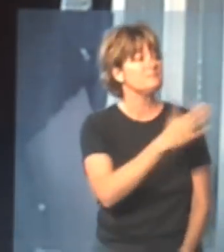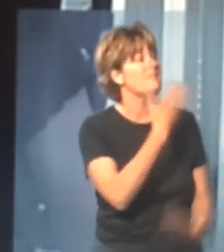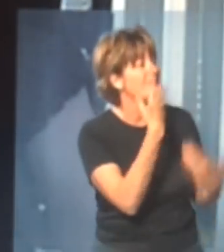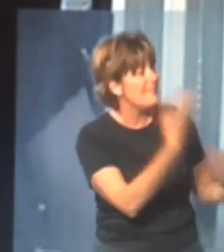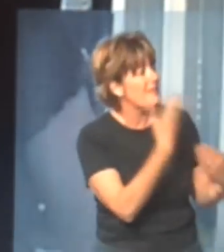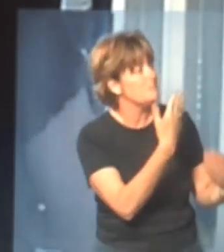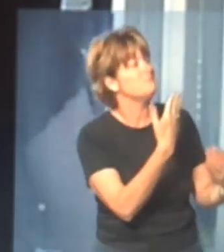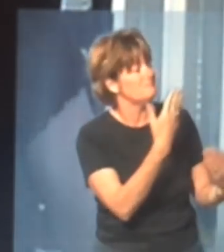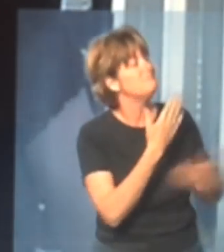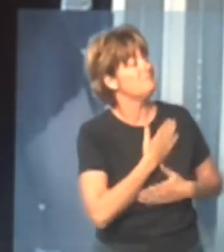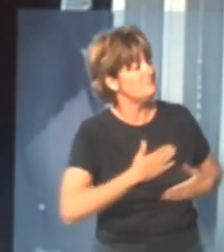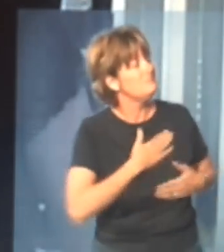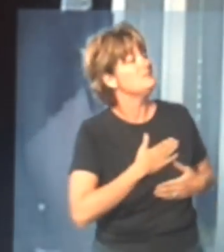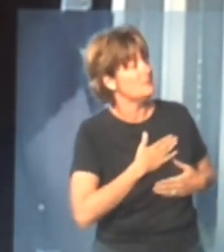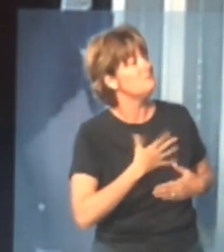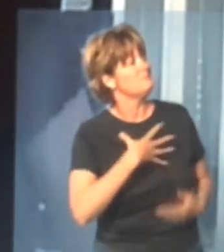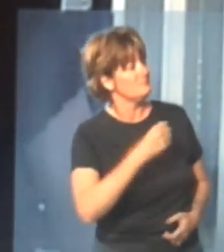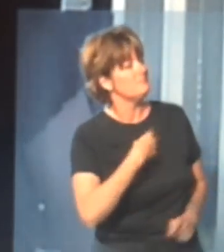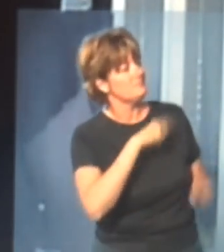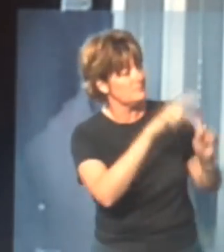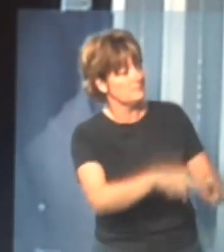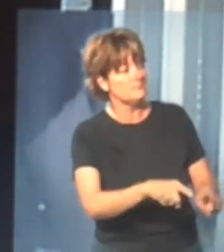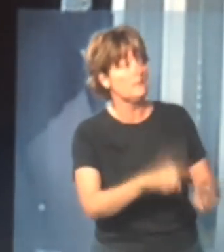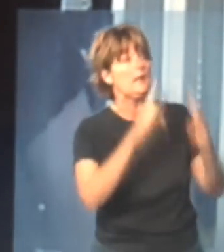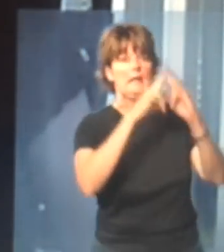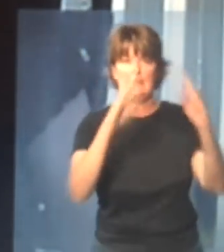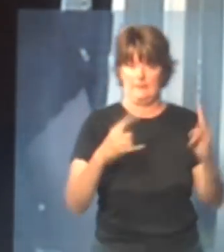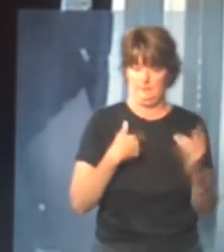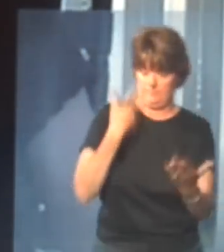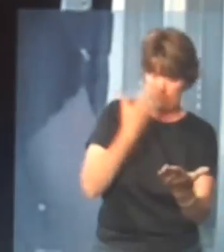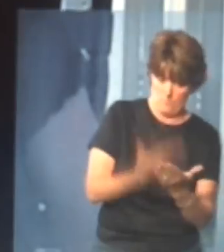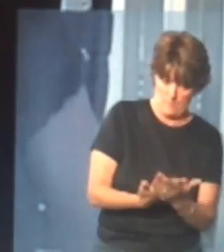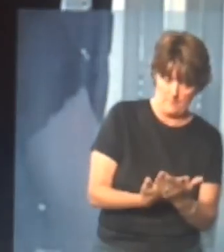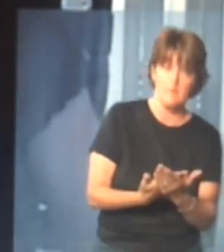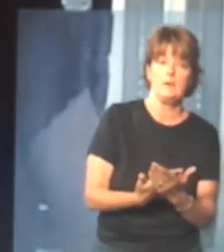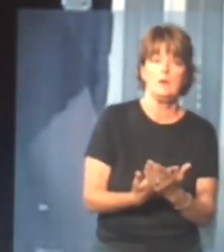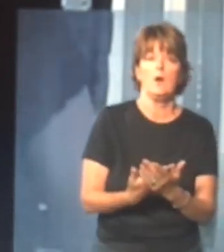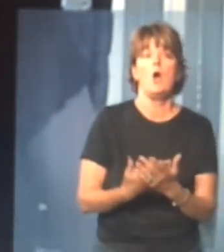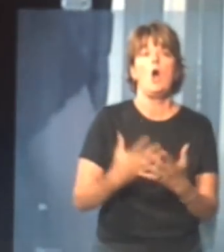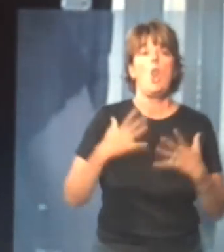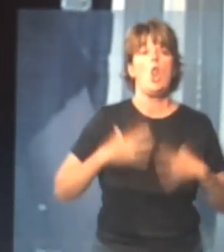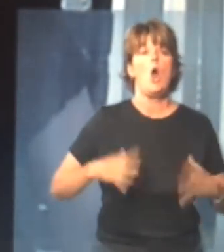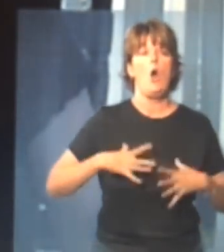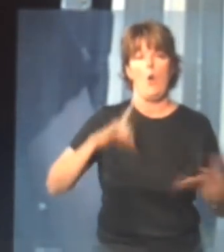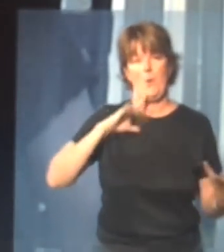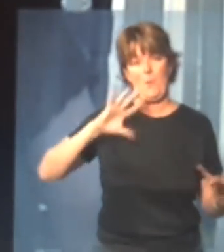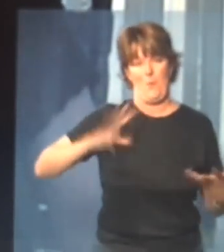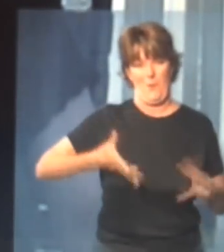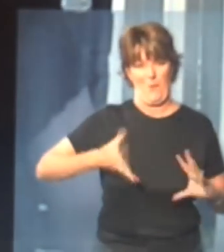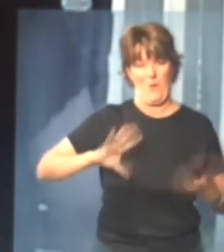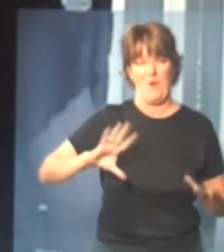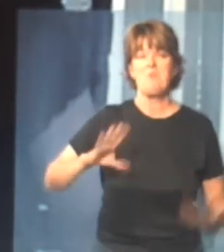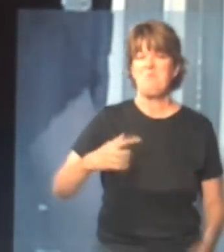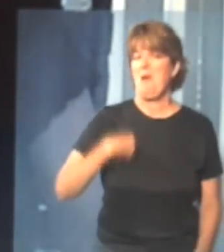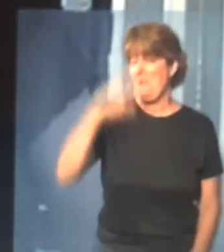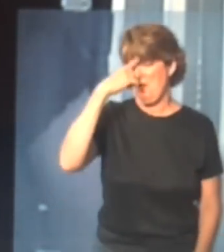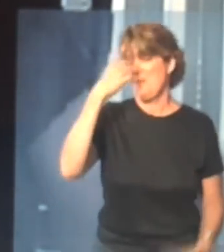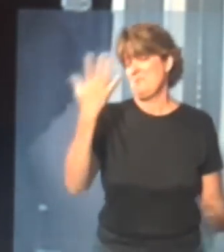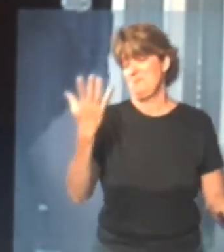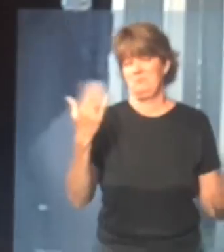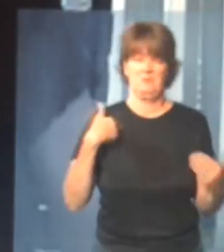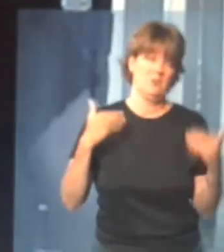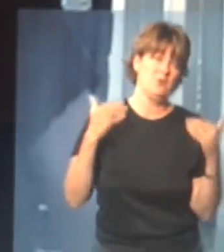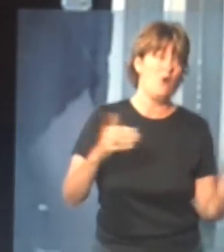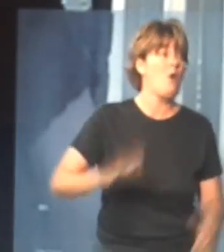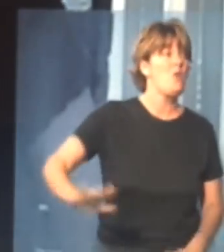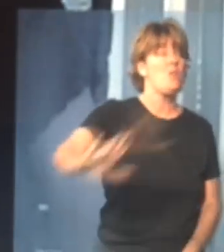appreciate the ride, and got back to the campground, and I was wishing clothes, and thought, well, I'll do everybody's laundry,